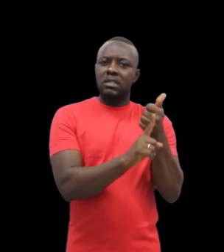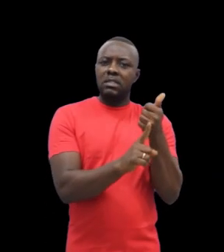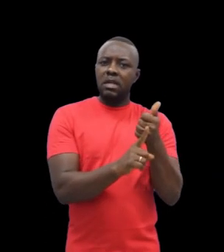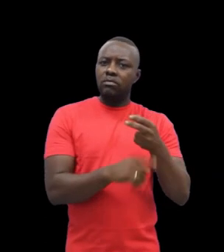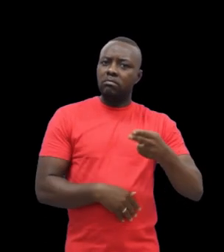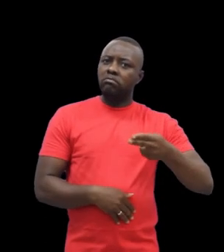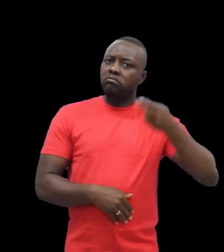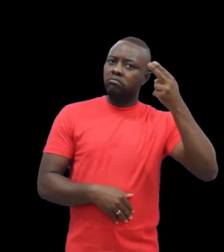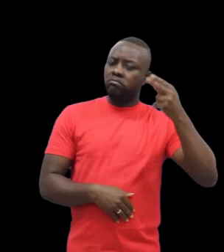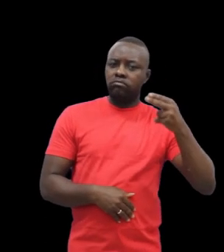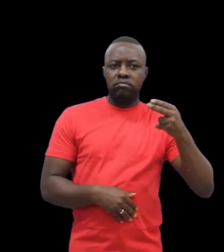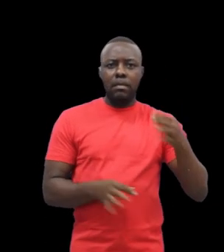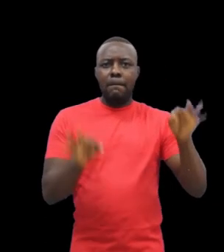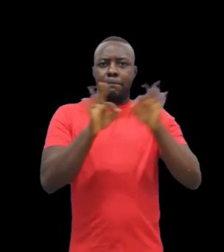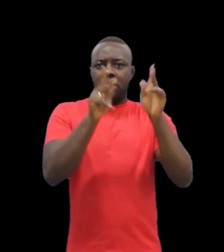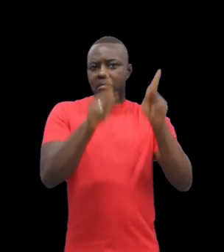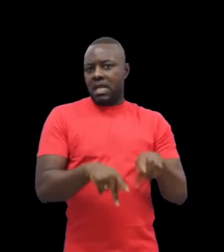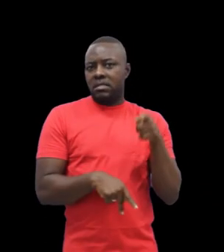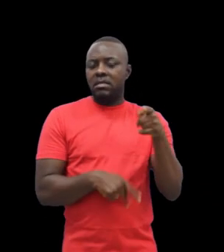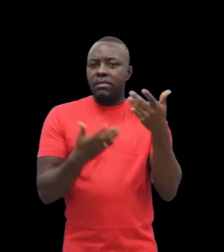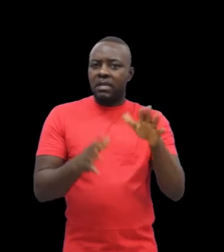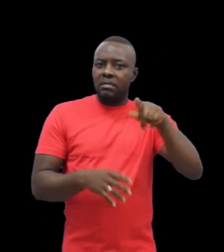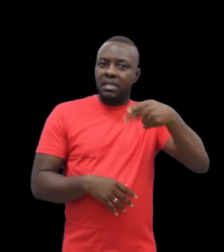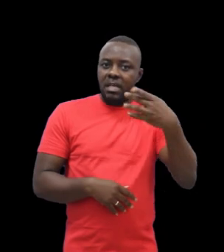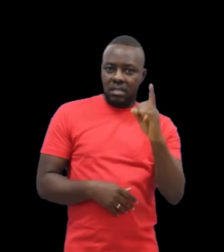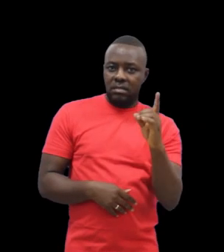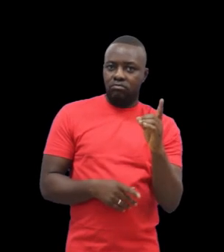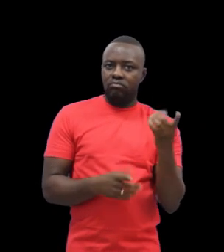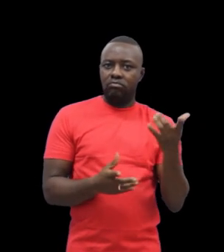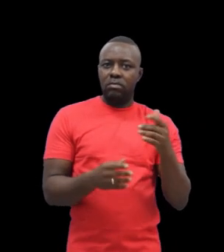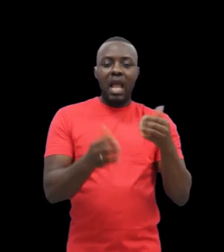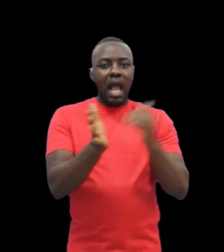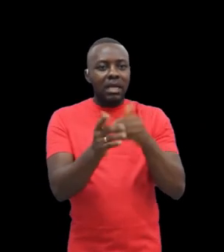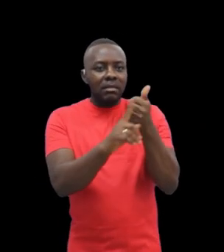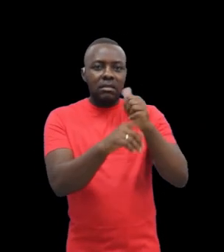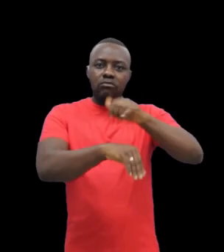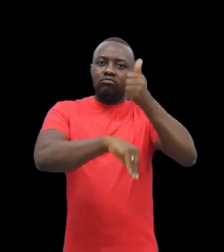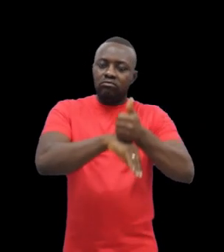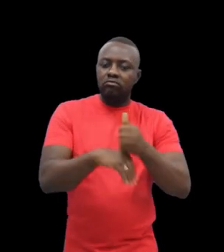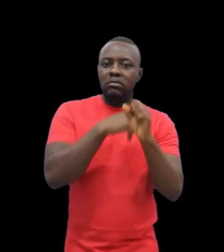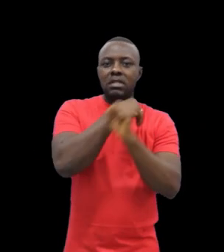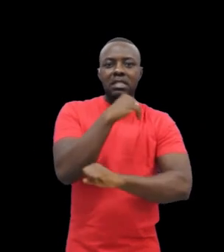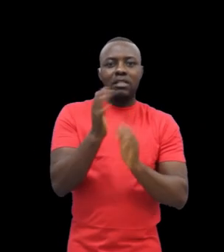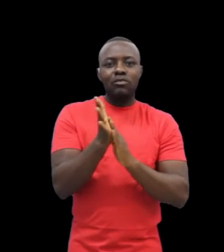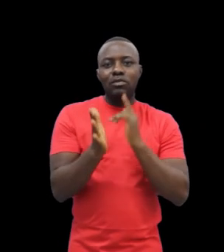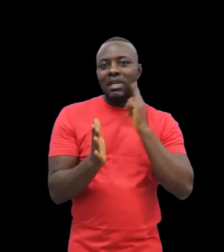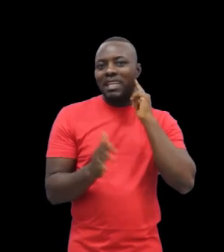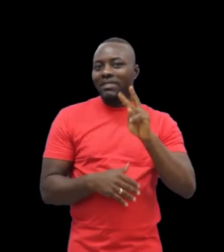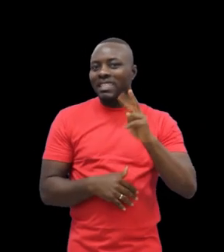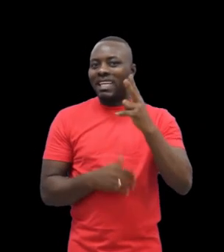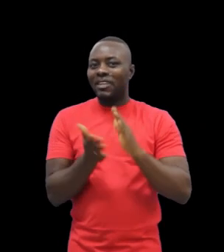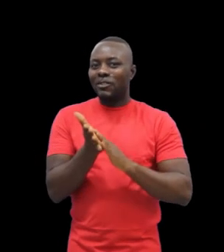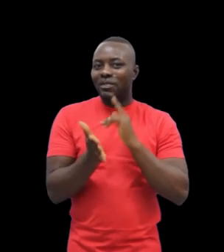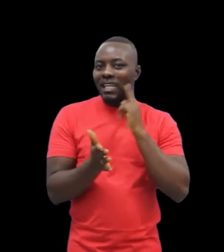Africa, with parting words from Dr. Seth Lawrence Tete Oklu, himself a prominent deaf Ghanaian who founded State School for the